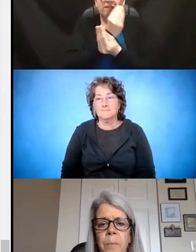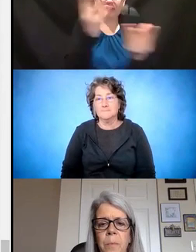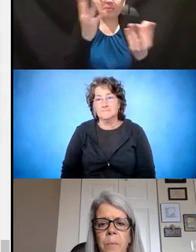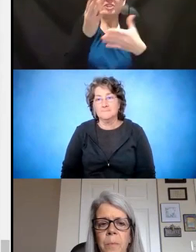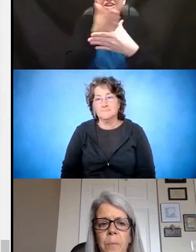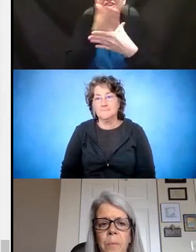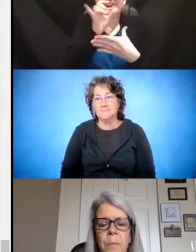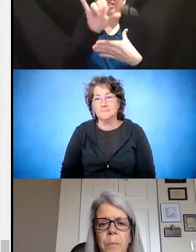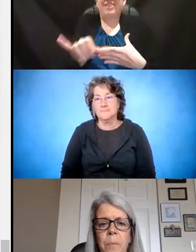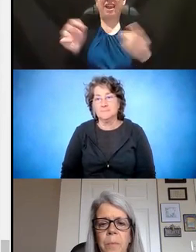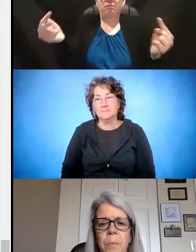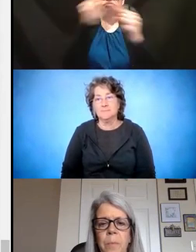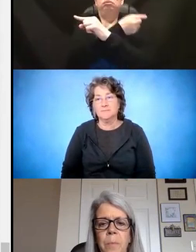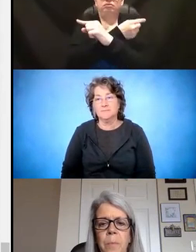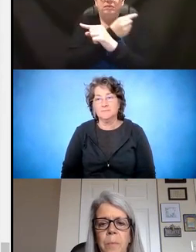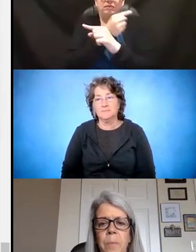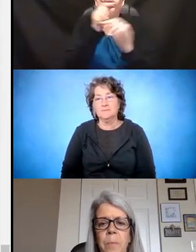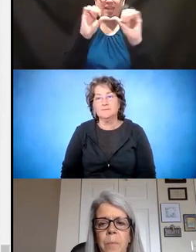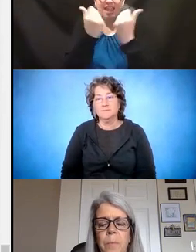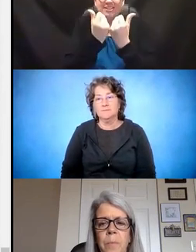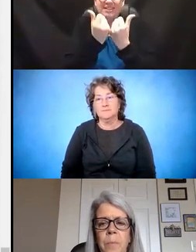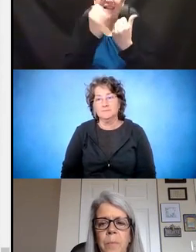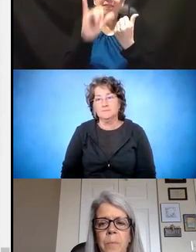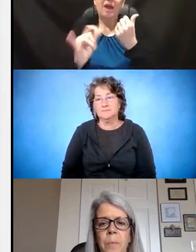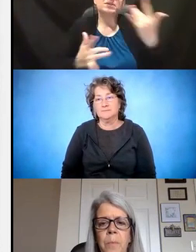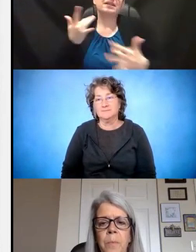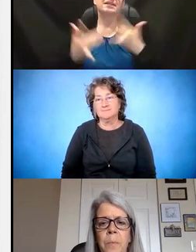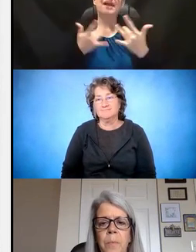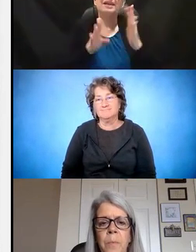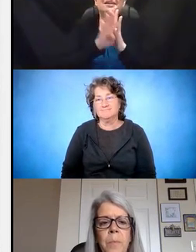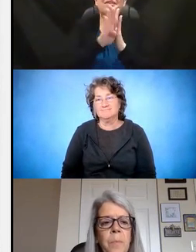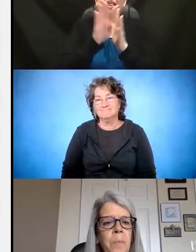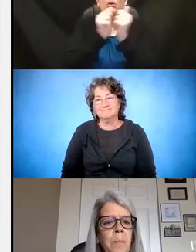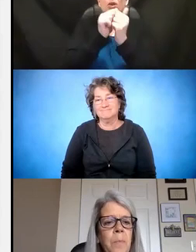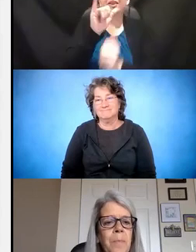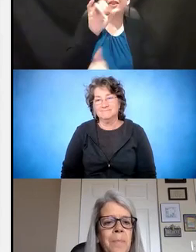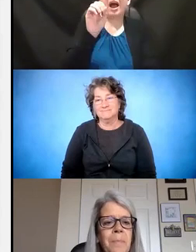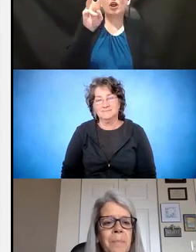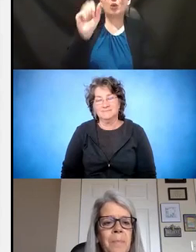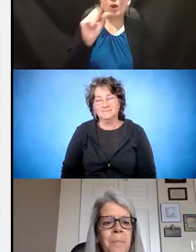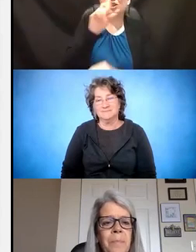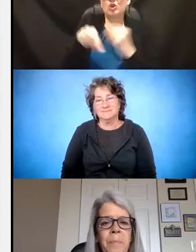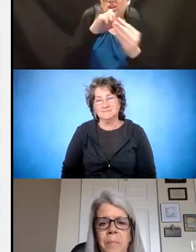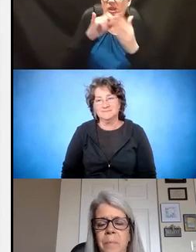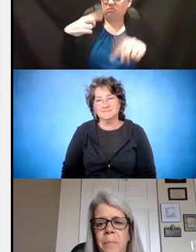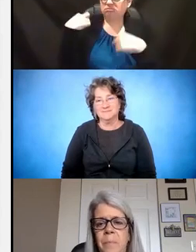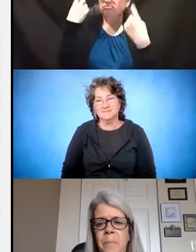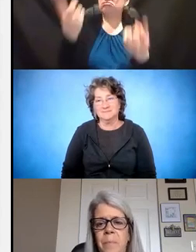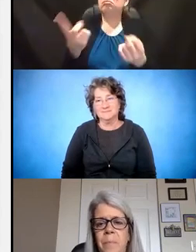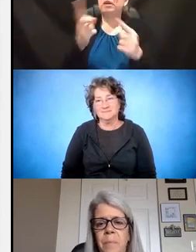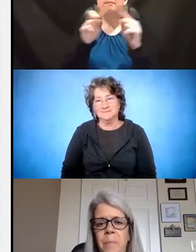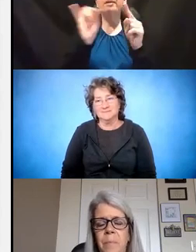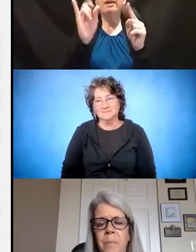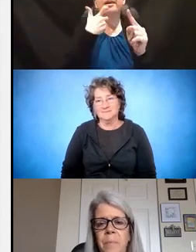sharing that cross-agency. So that was an exciting development in Iowa. It was something we talked about for a while. But like I